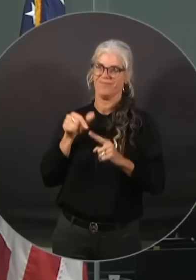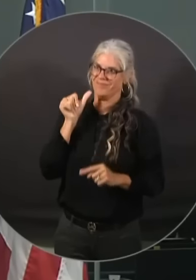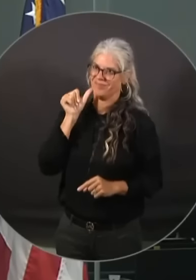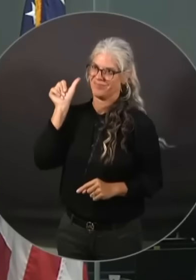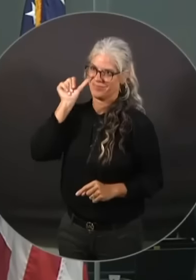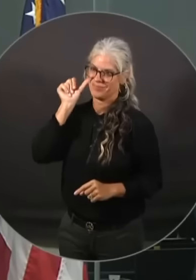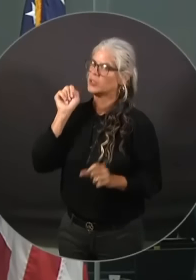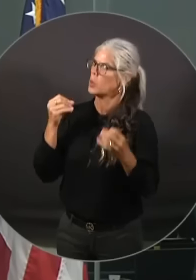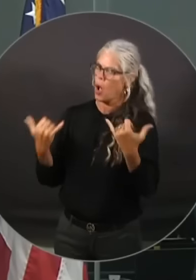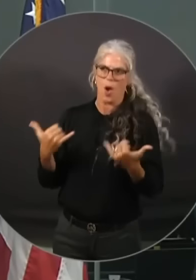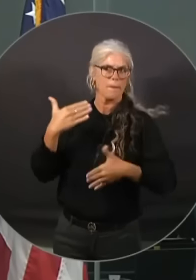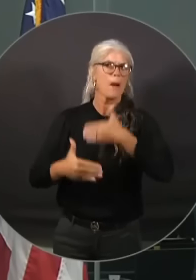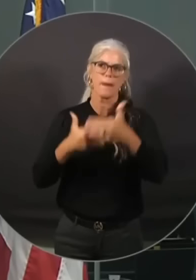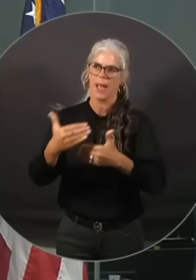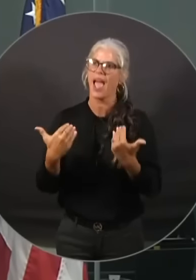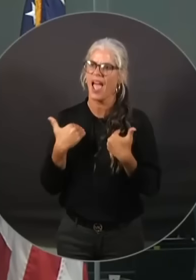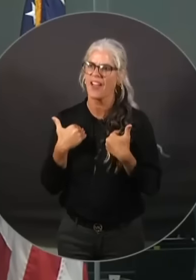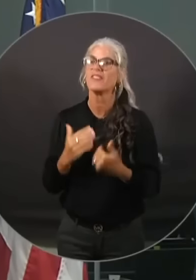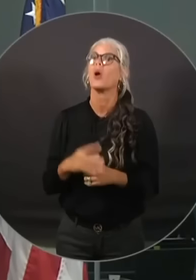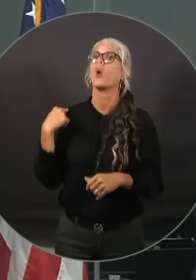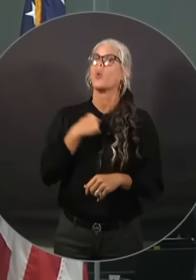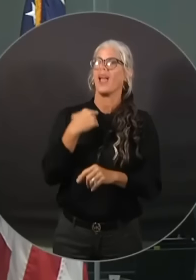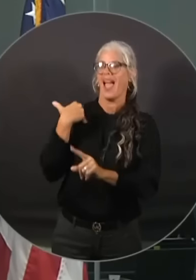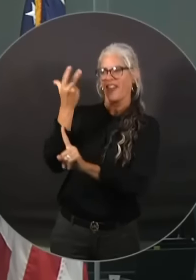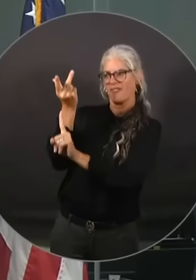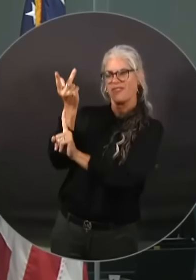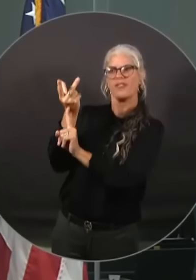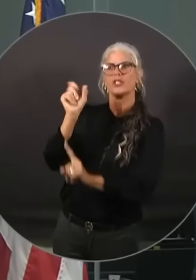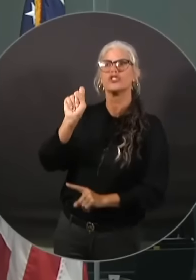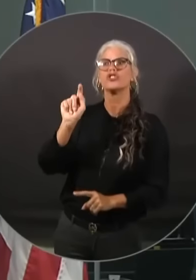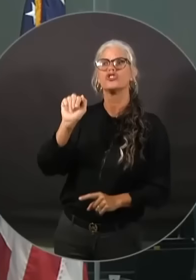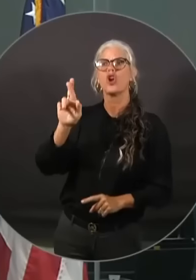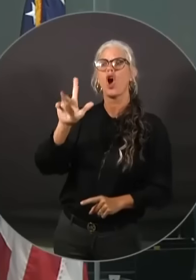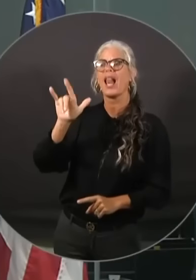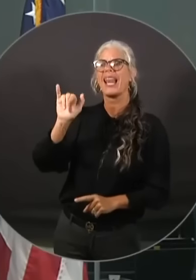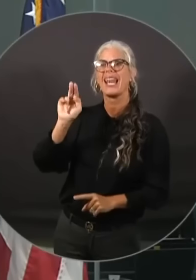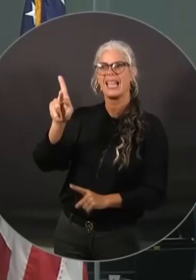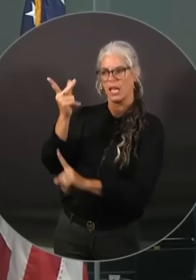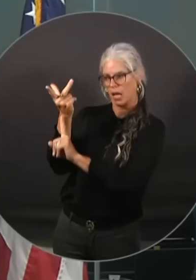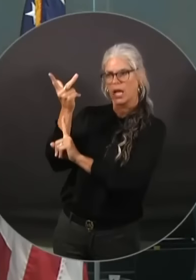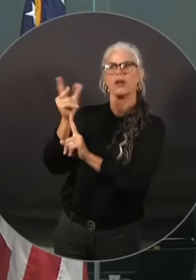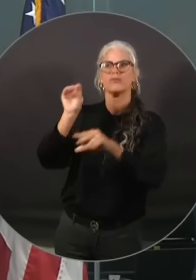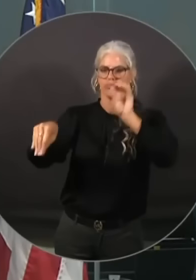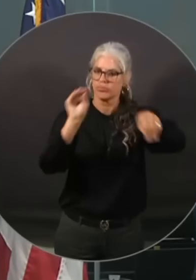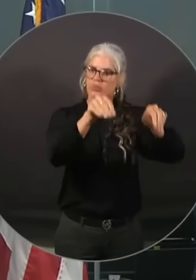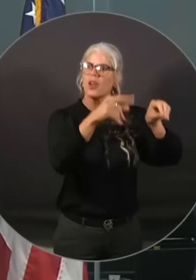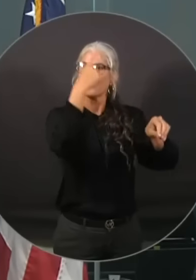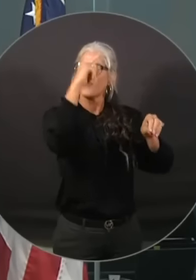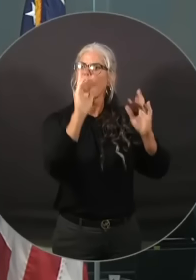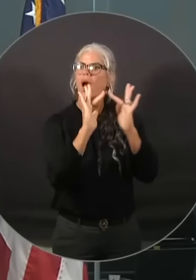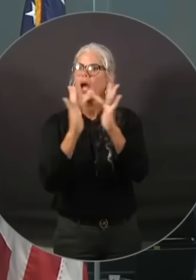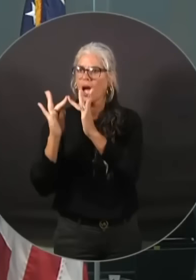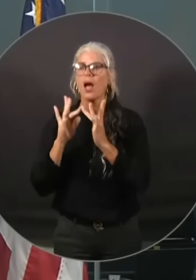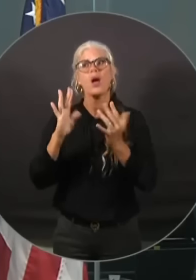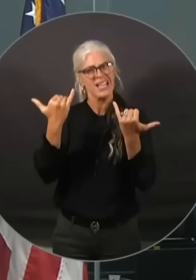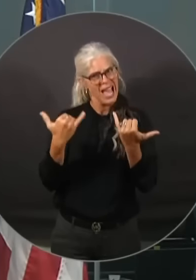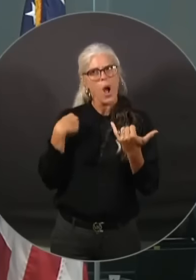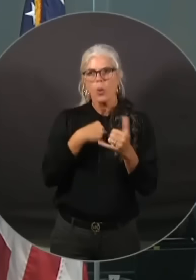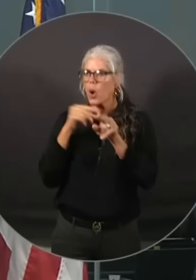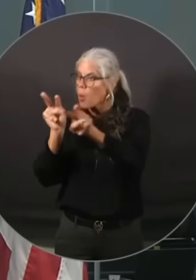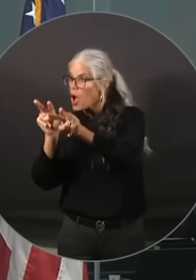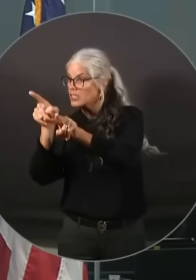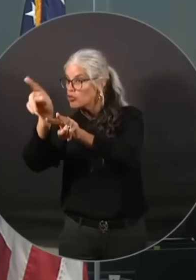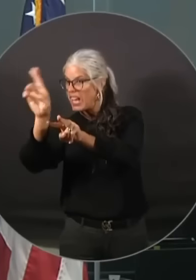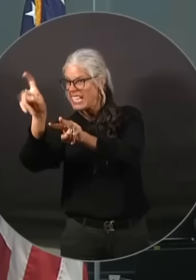also have Starlink internet ready to deploy if that is needed. So we're standing by. We want to assist all the local communities with with